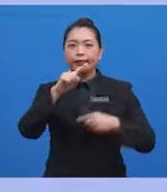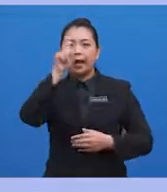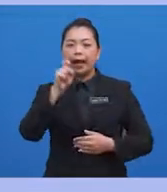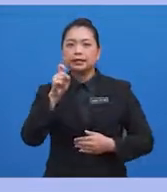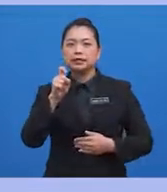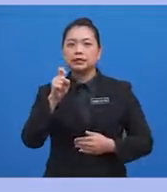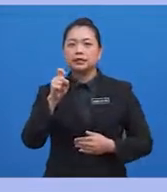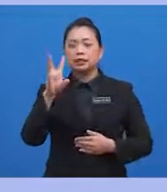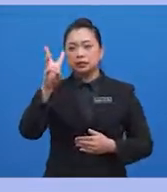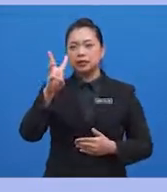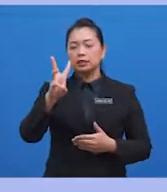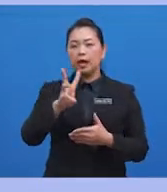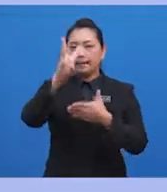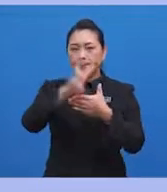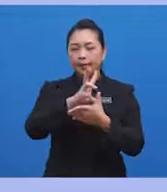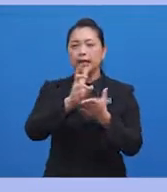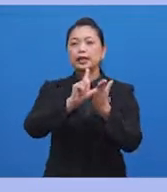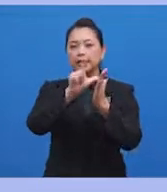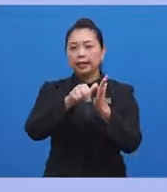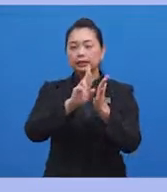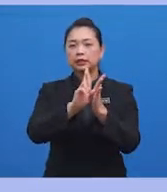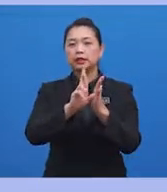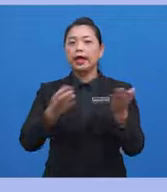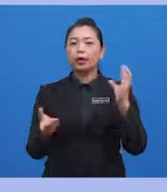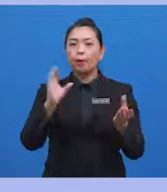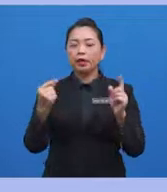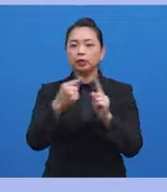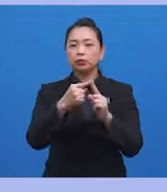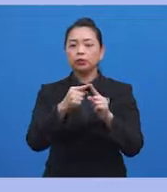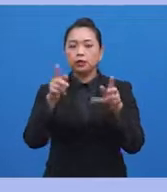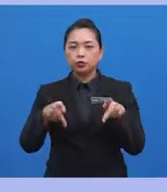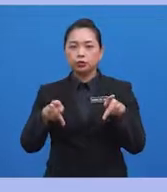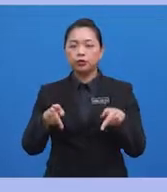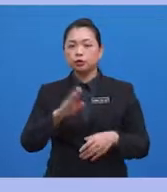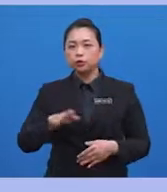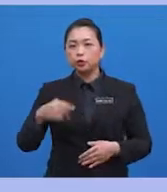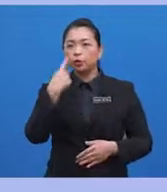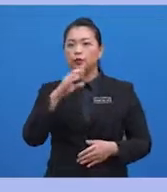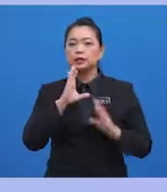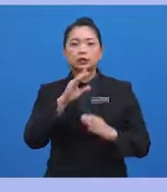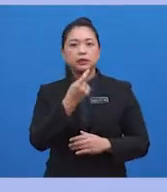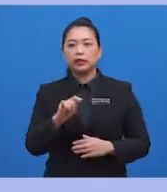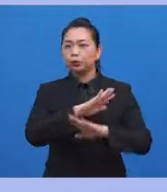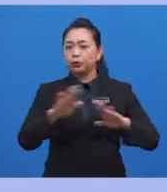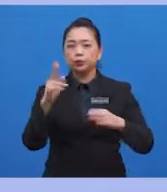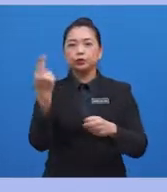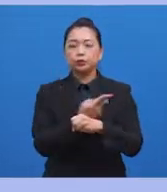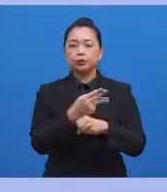approximately six months later, as compared to students who said they didn't use e-cigarettes.